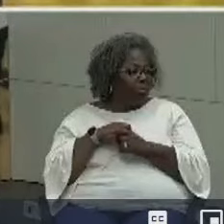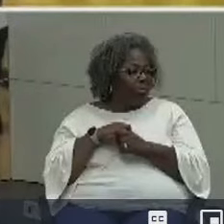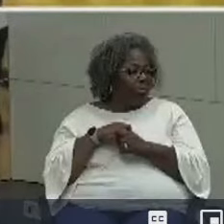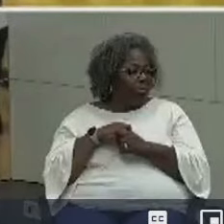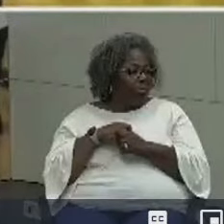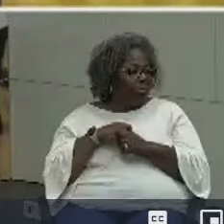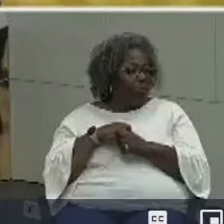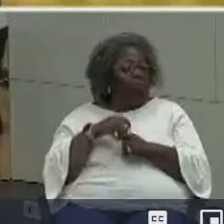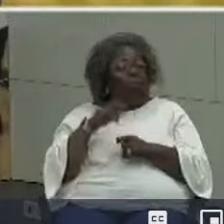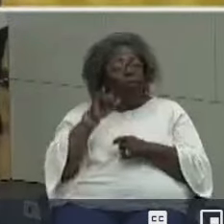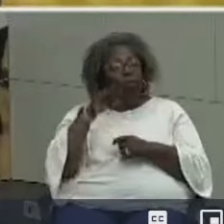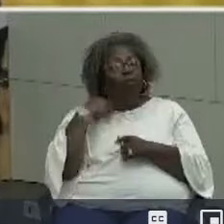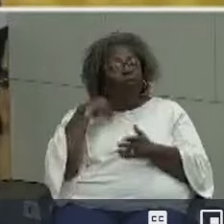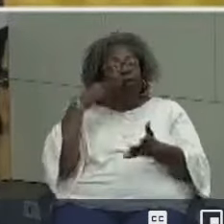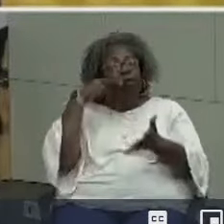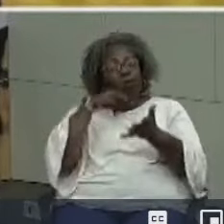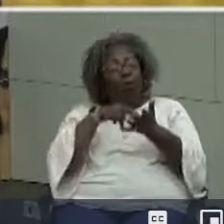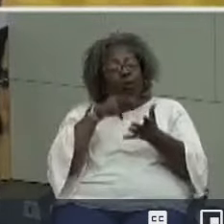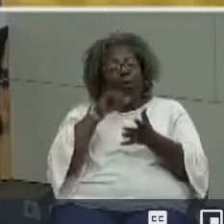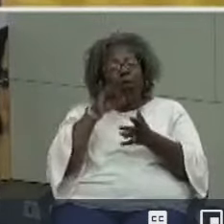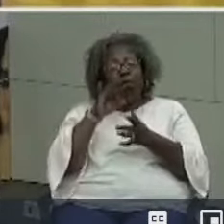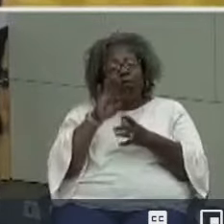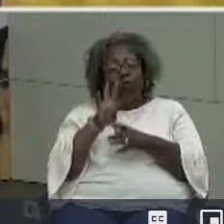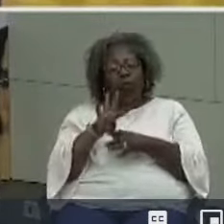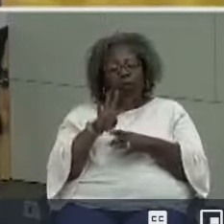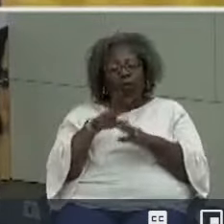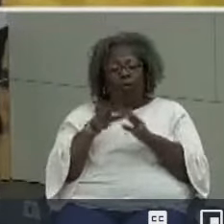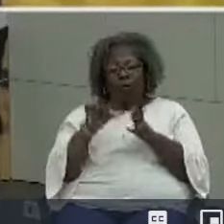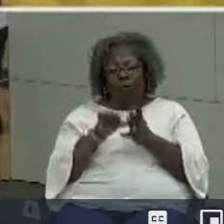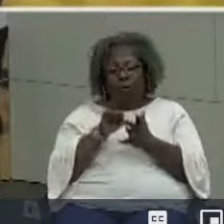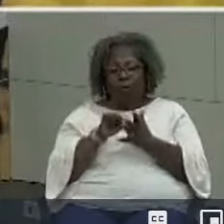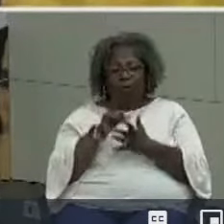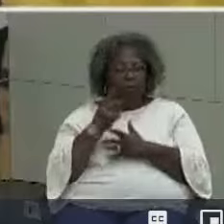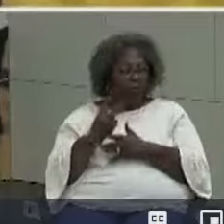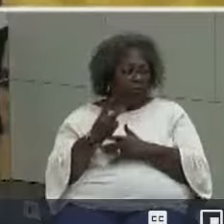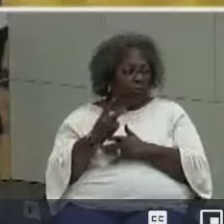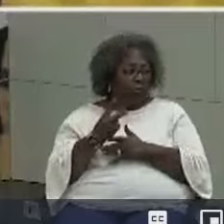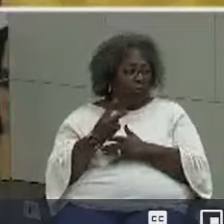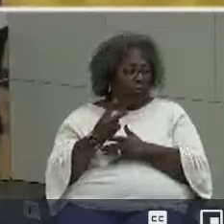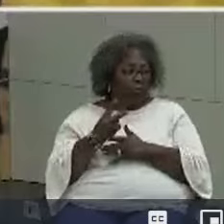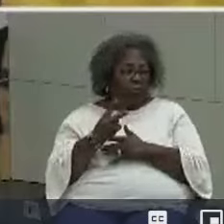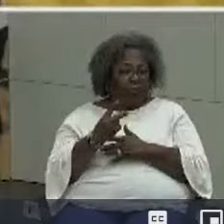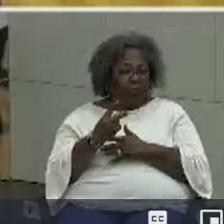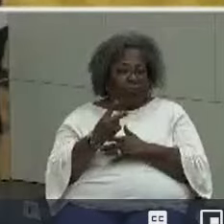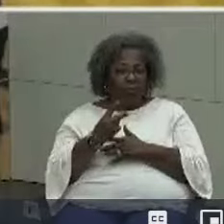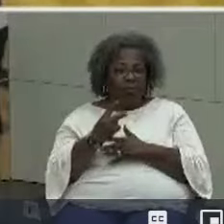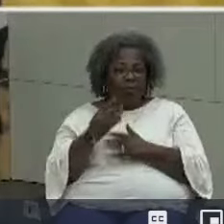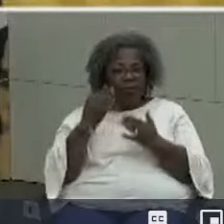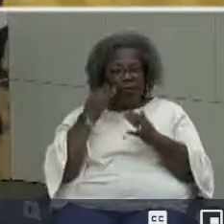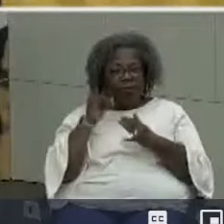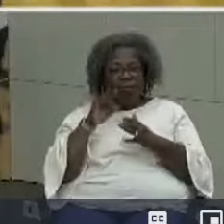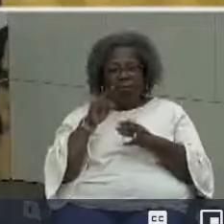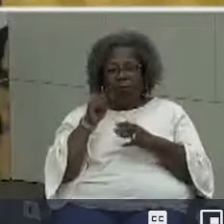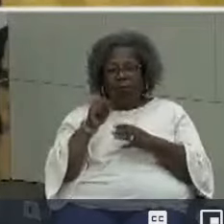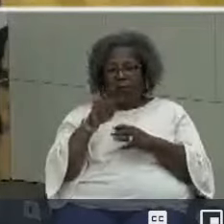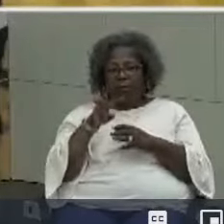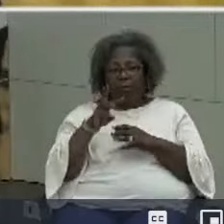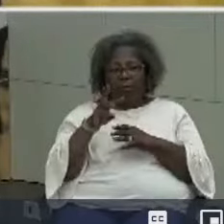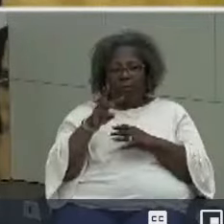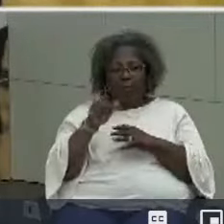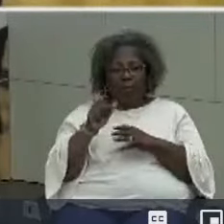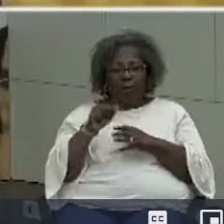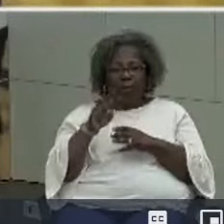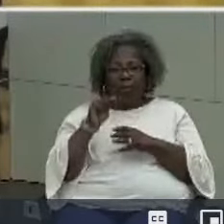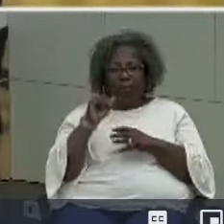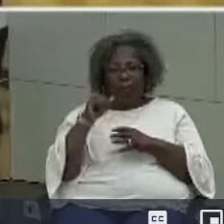If we're looking at figure four on page two which is the and you don't have to pull this up but it's the NWEA map test